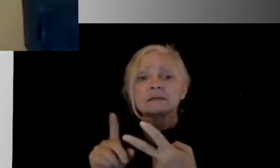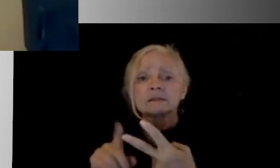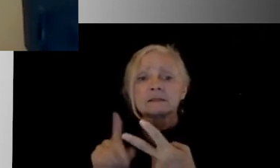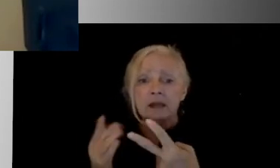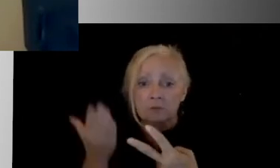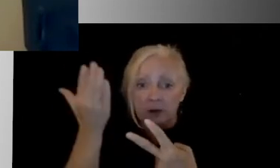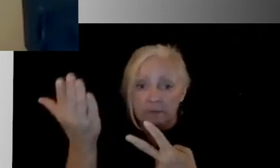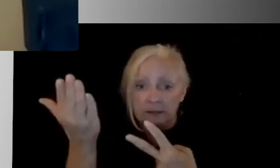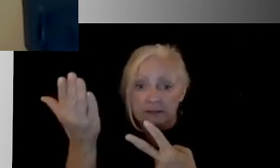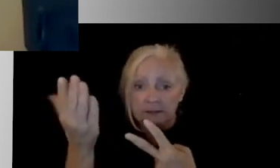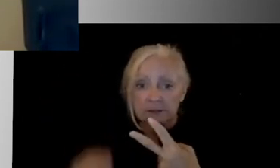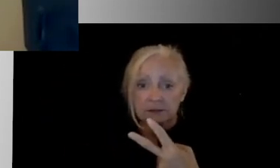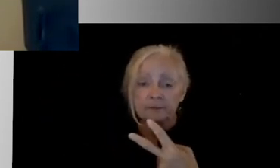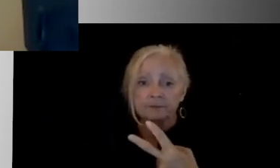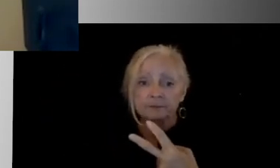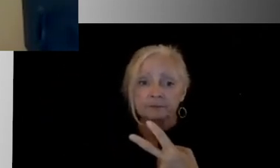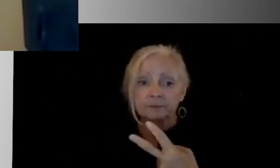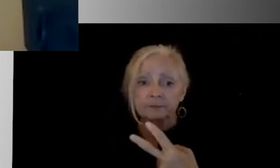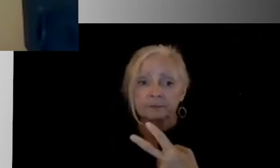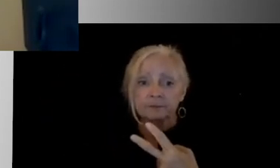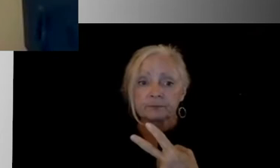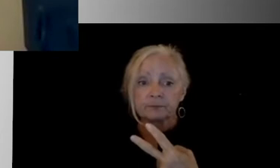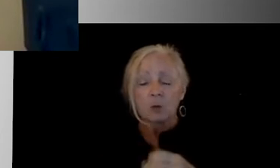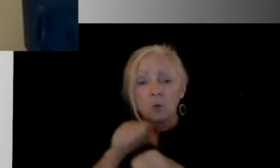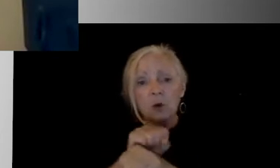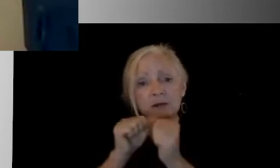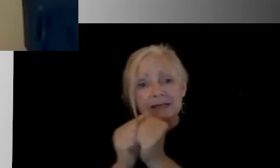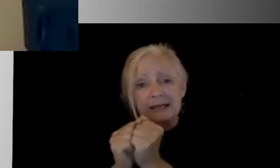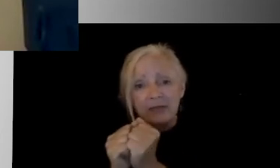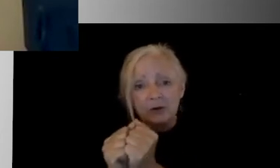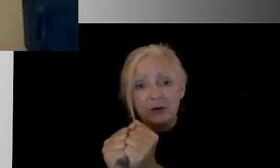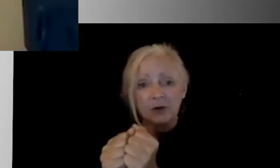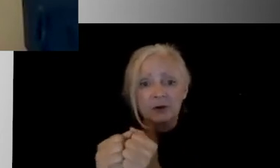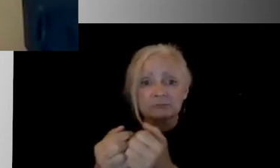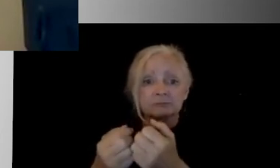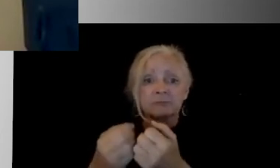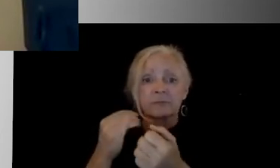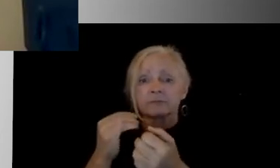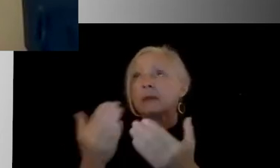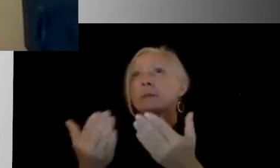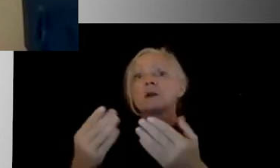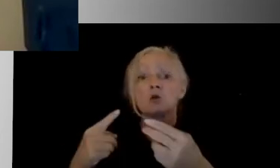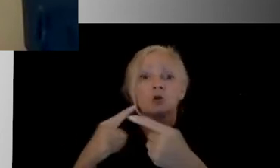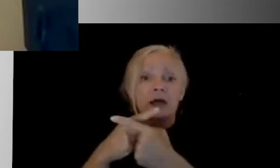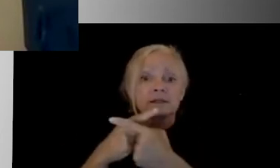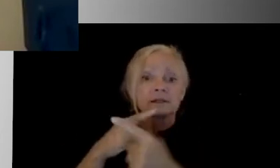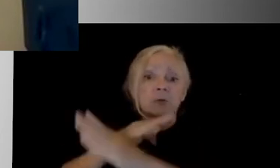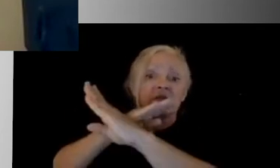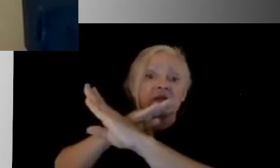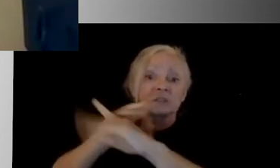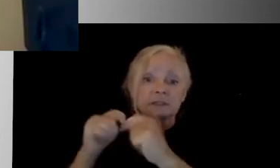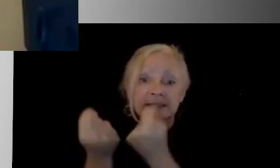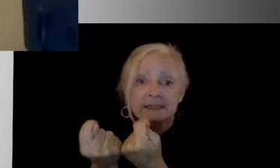would be to work in conjunction with whatever, if it's like a crisis prevention team, if it's the school guidance